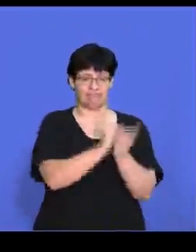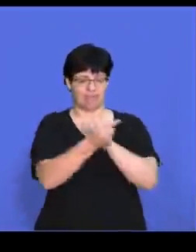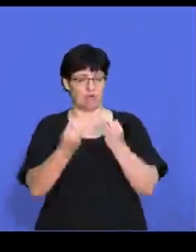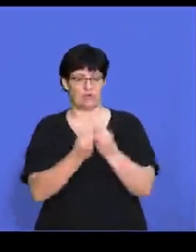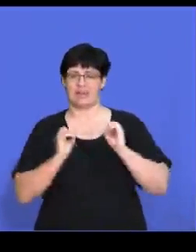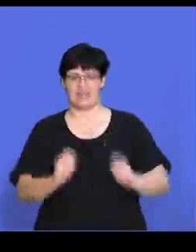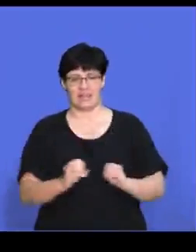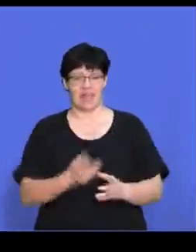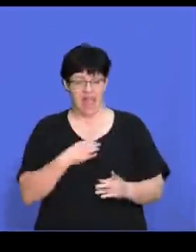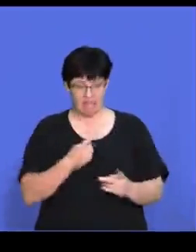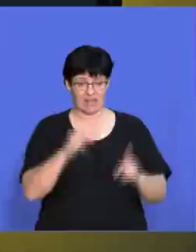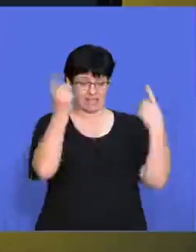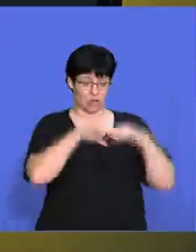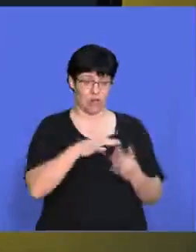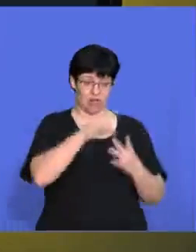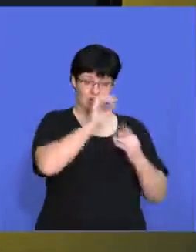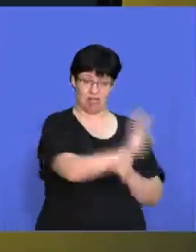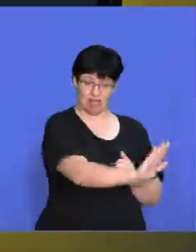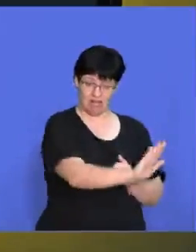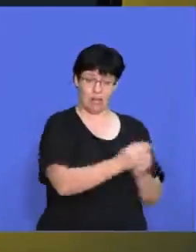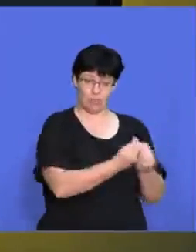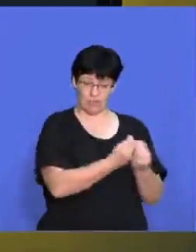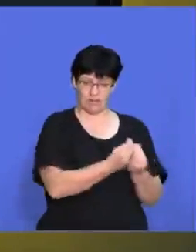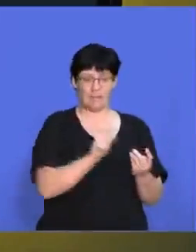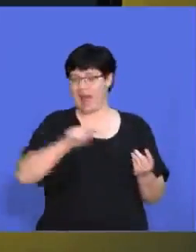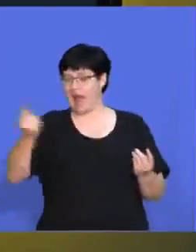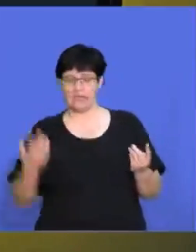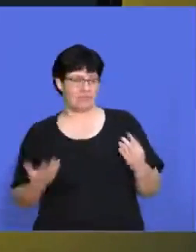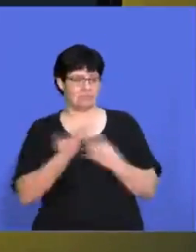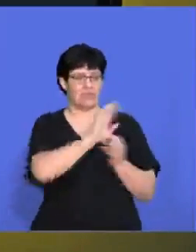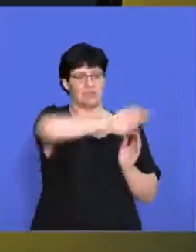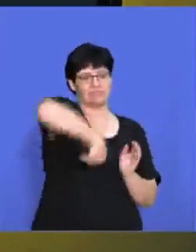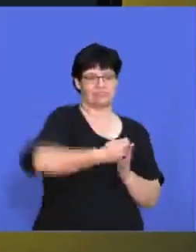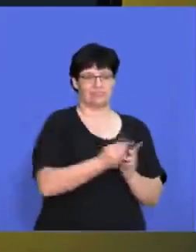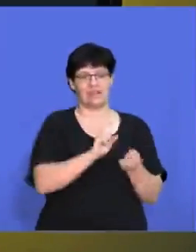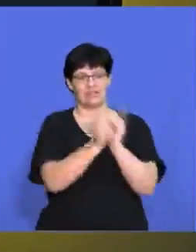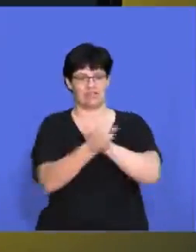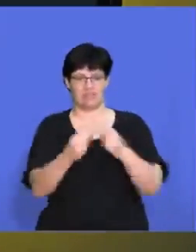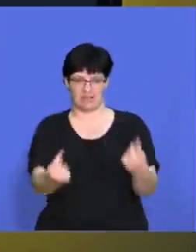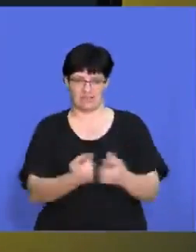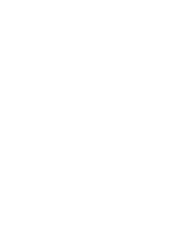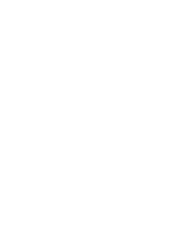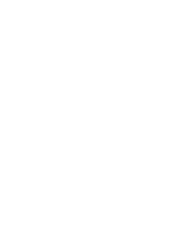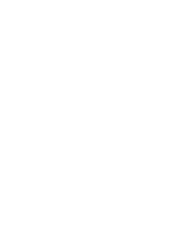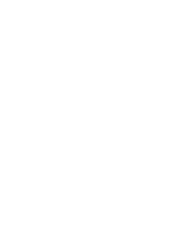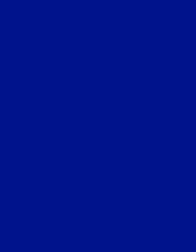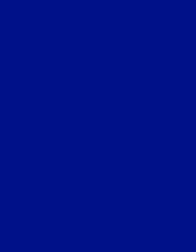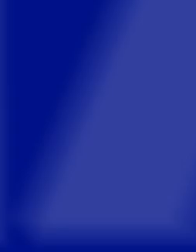products. So the more unique your product, right, the less likely it will be to be, uh, to be substituted.